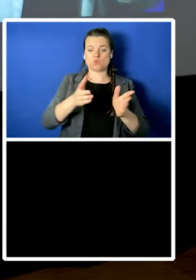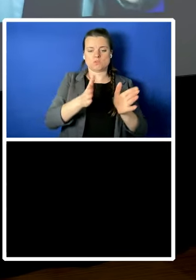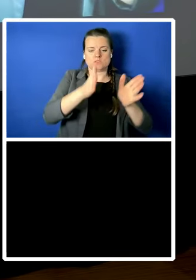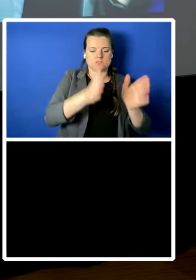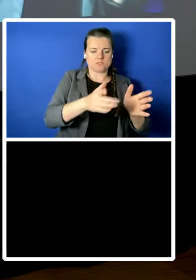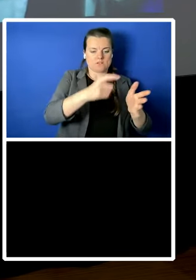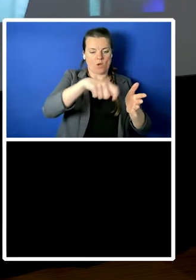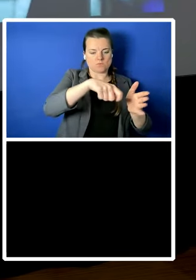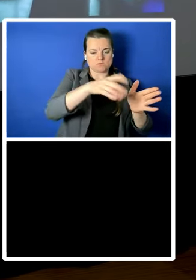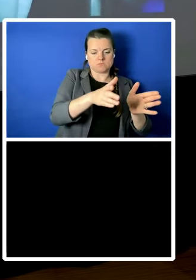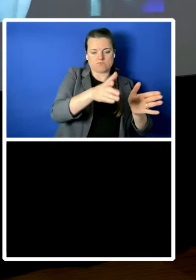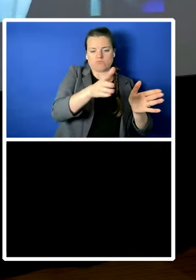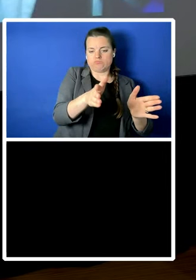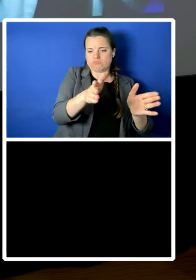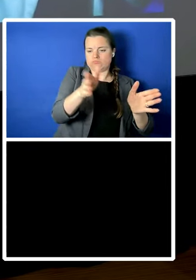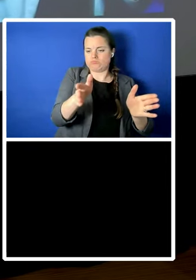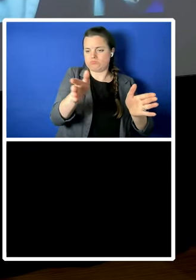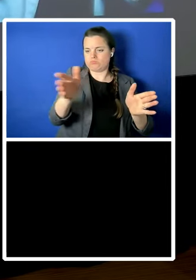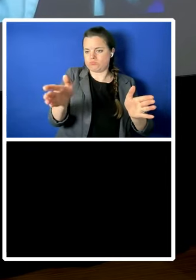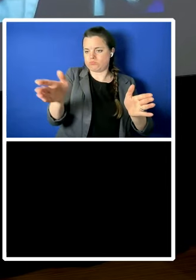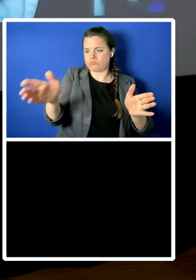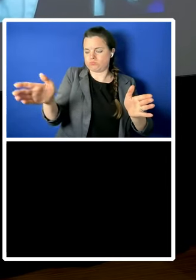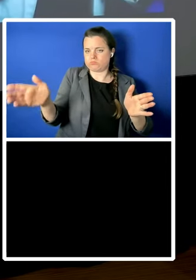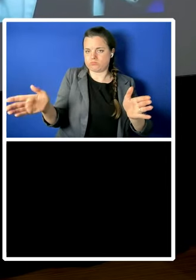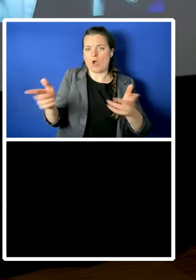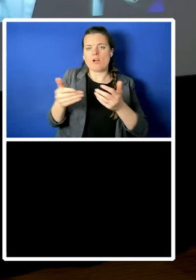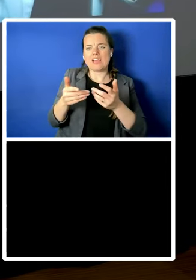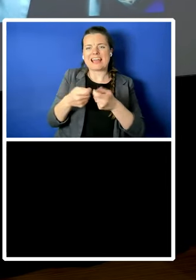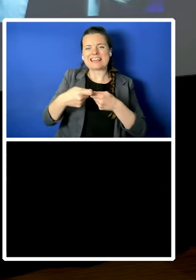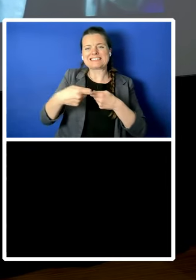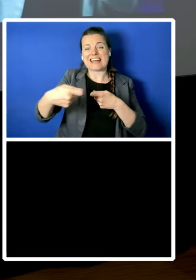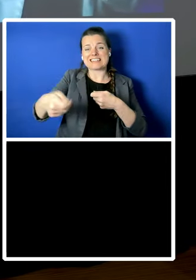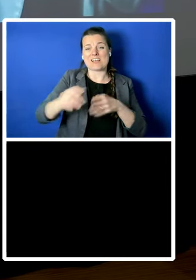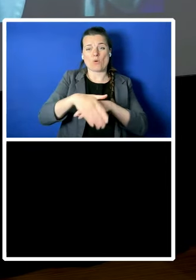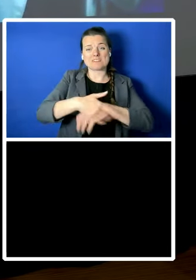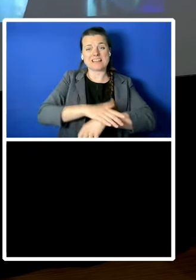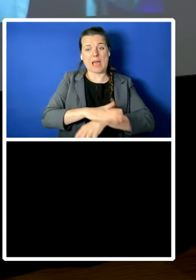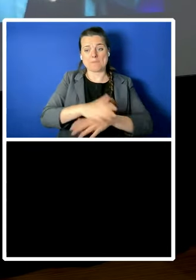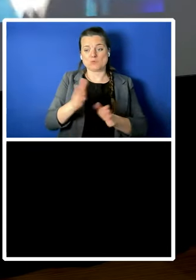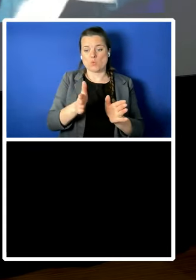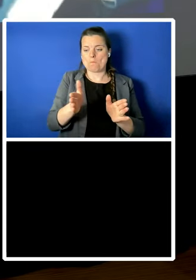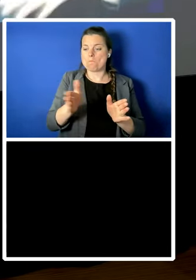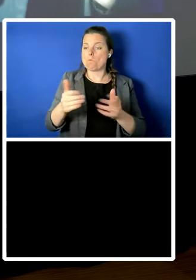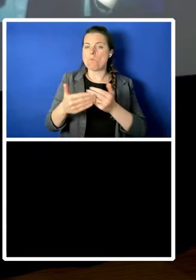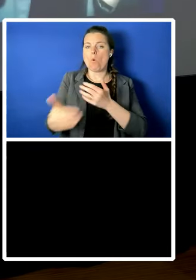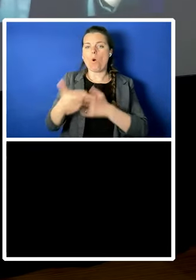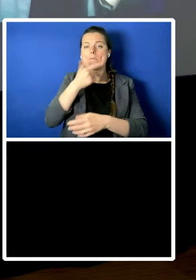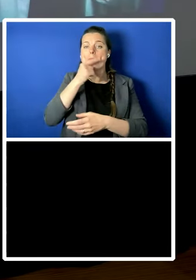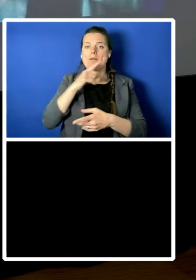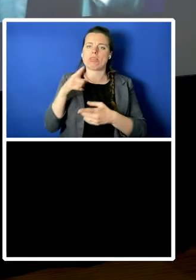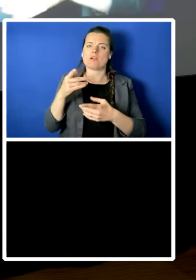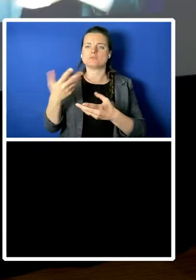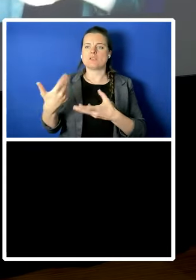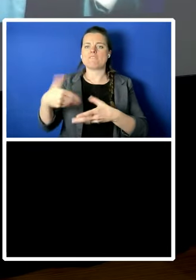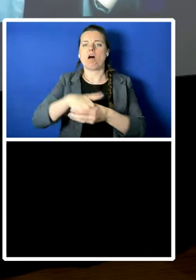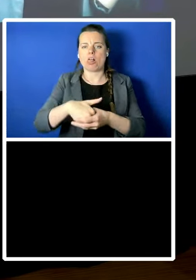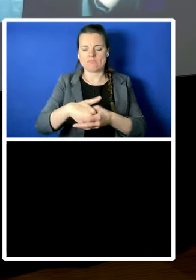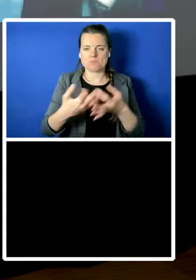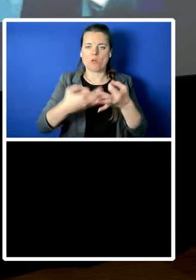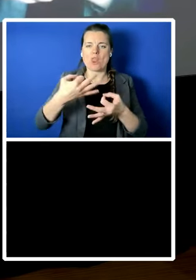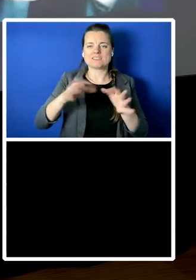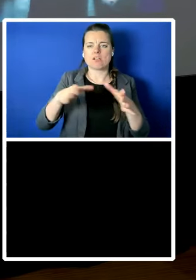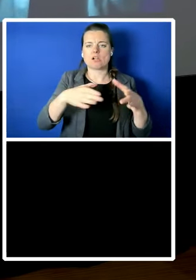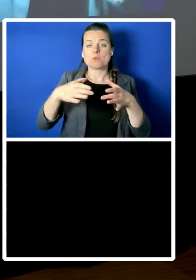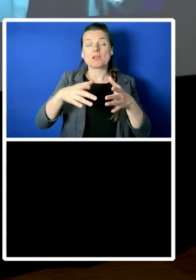over time who have a stake it in a political community and as i say once it was revolutionary the idea that